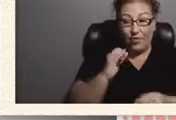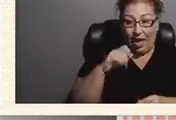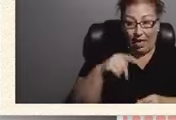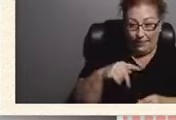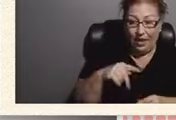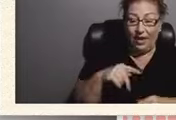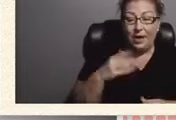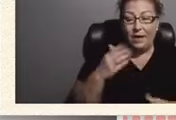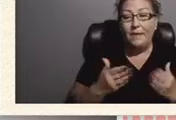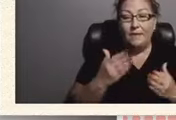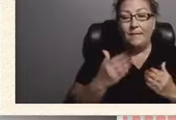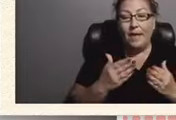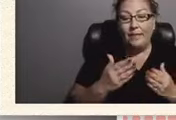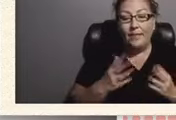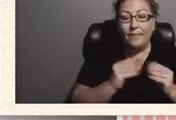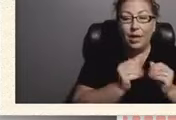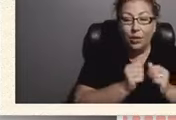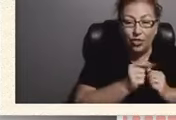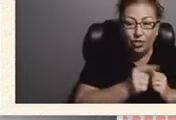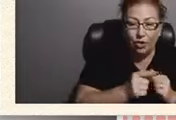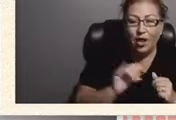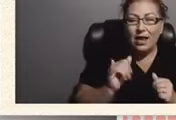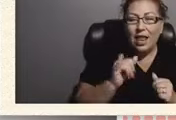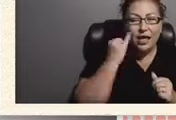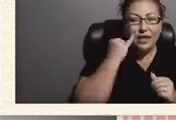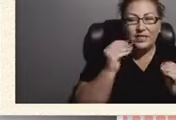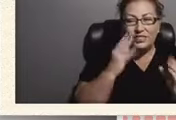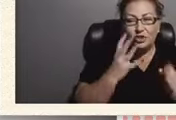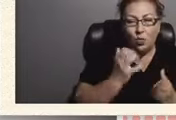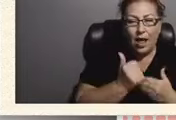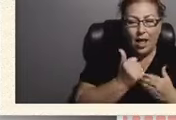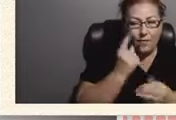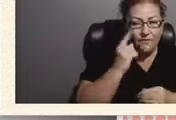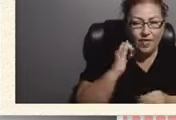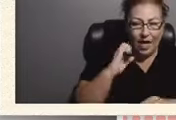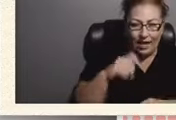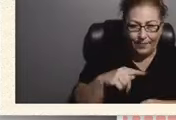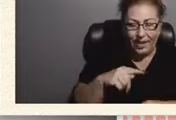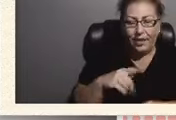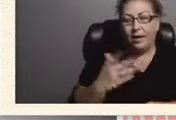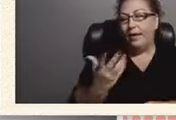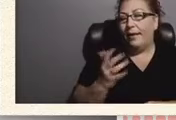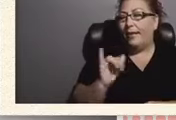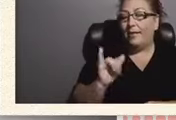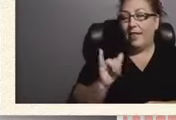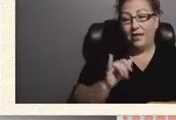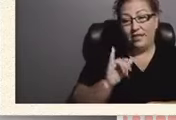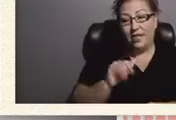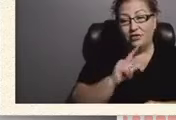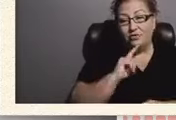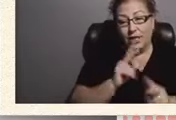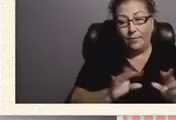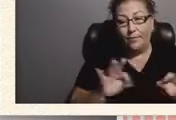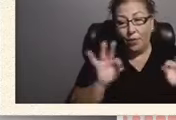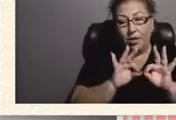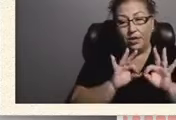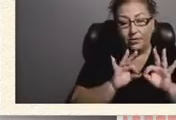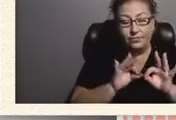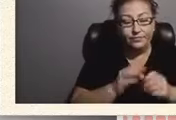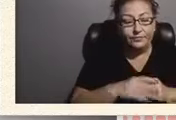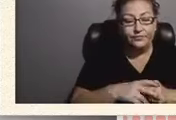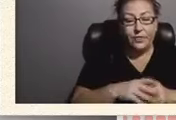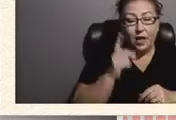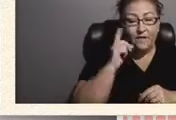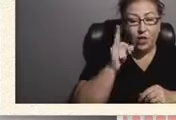with you like if the teachers would like some help for the iep you know which is very important um but for those parents